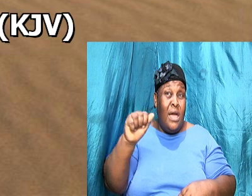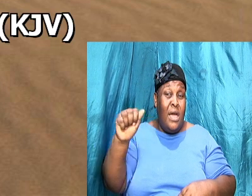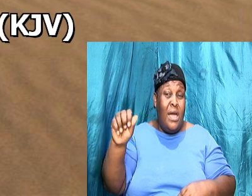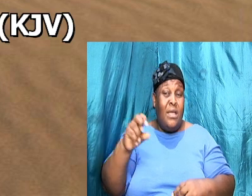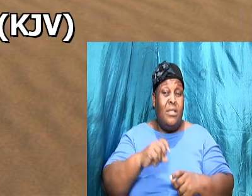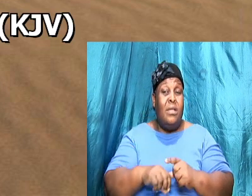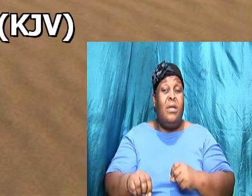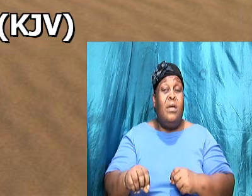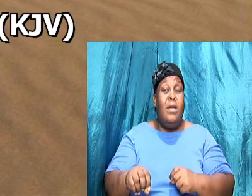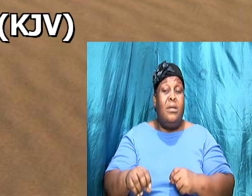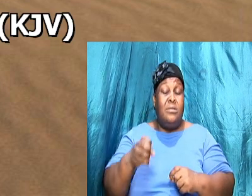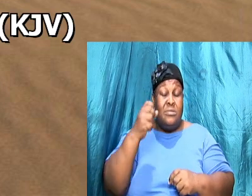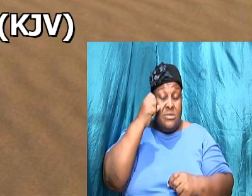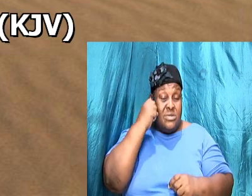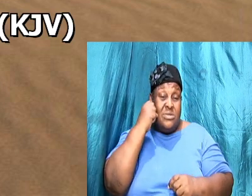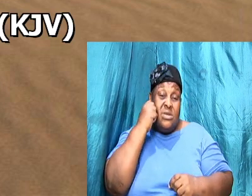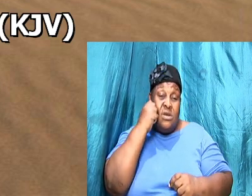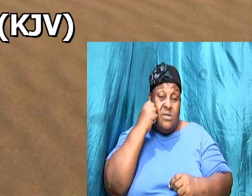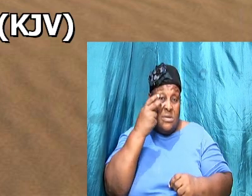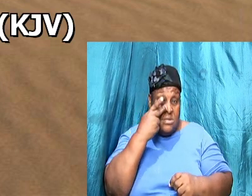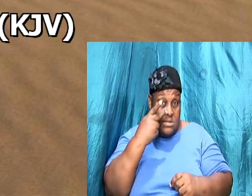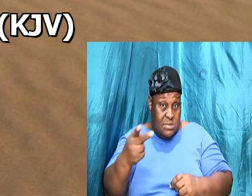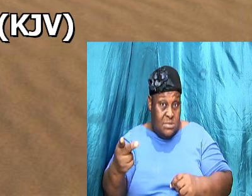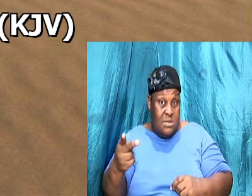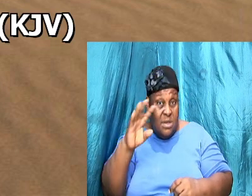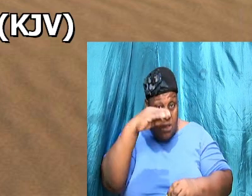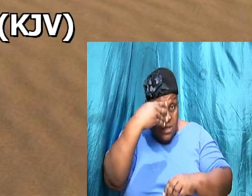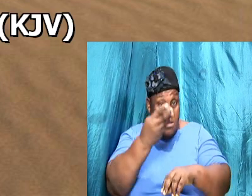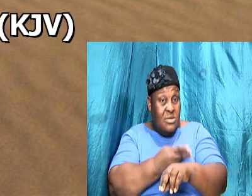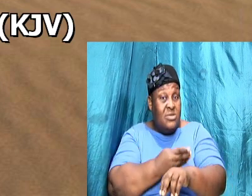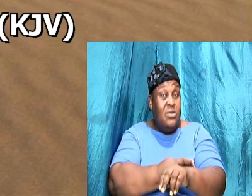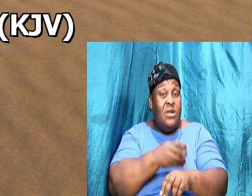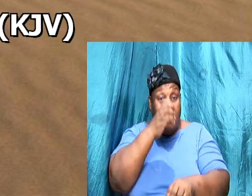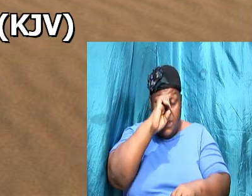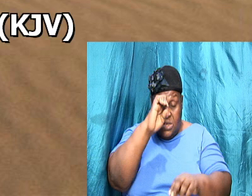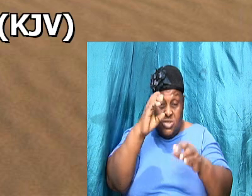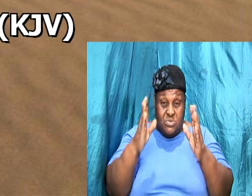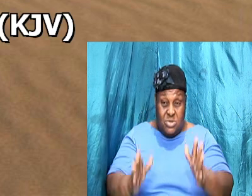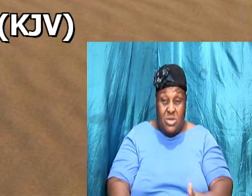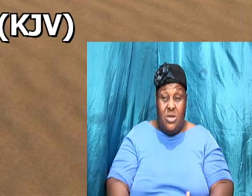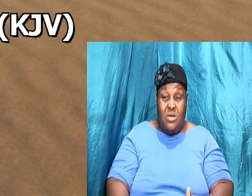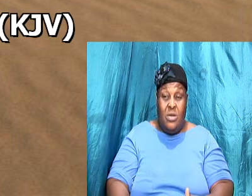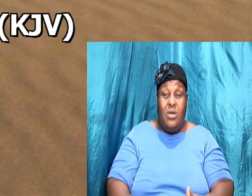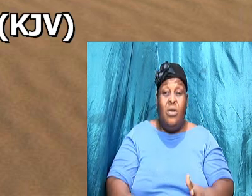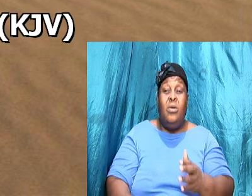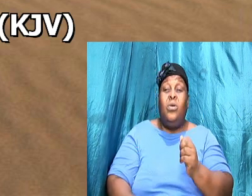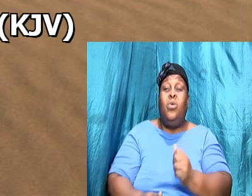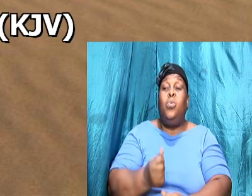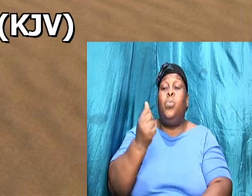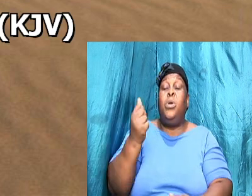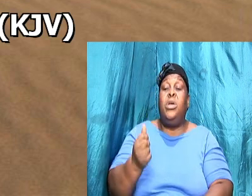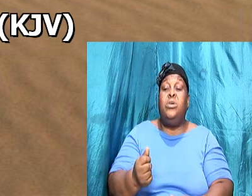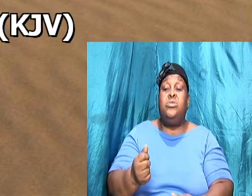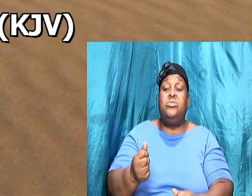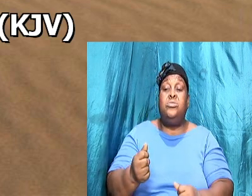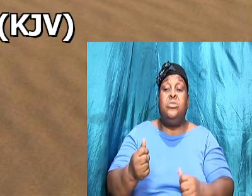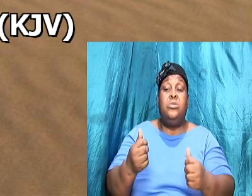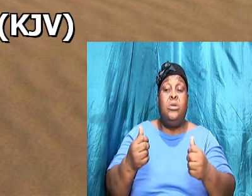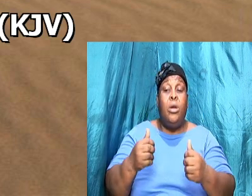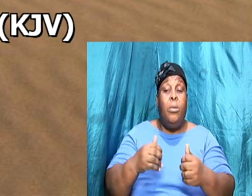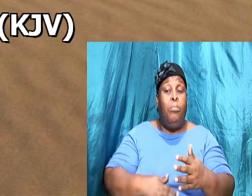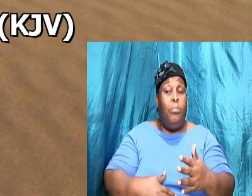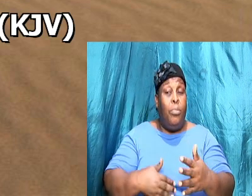son of Agar the Egyptian which she had borne unto Abraham